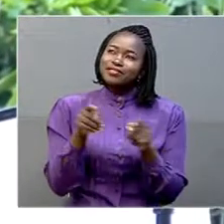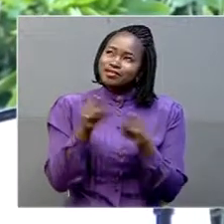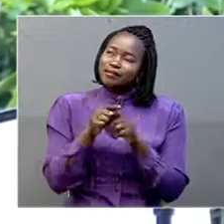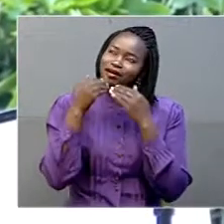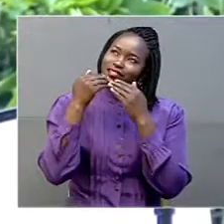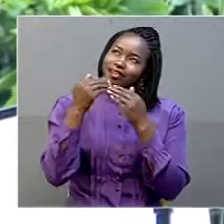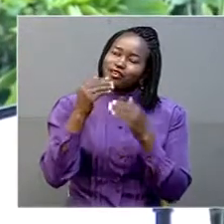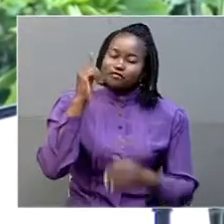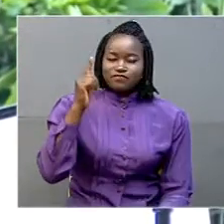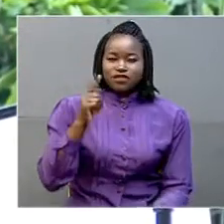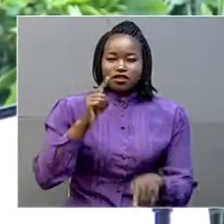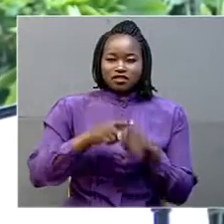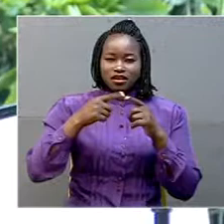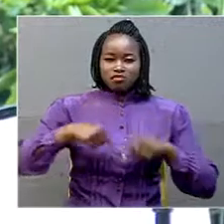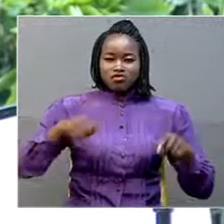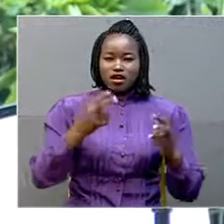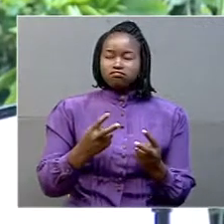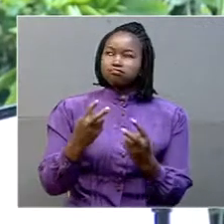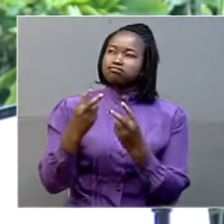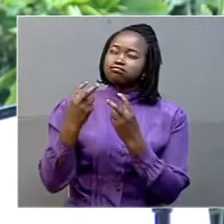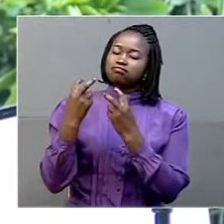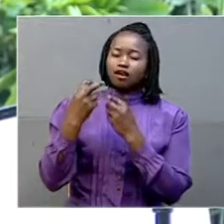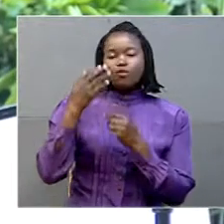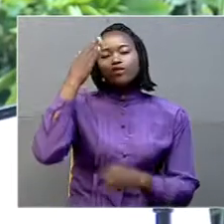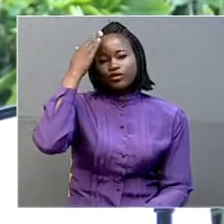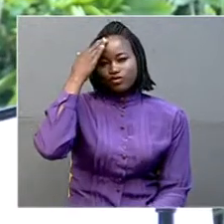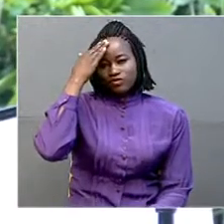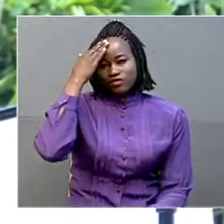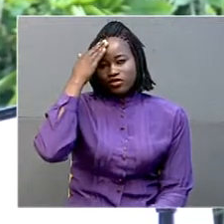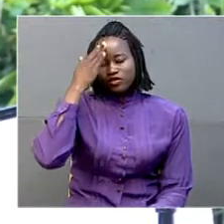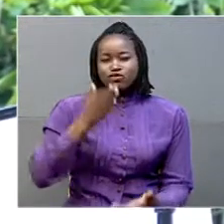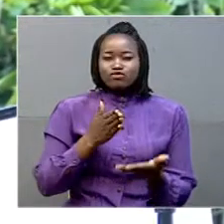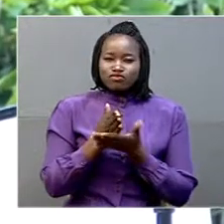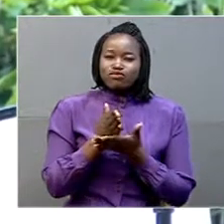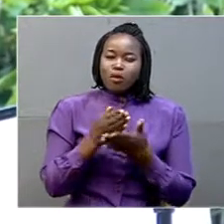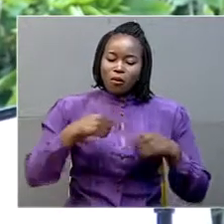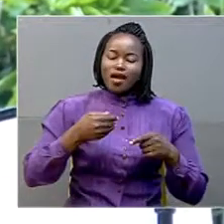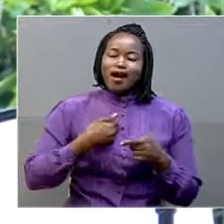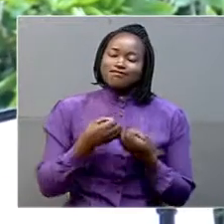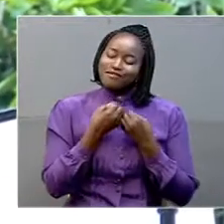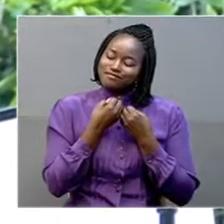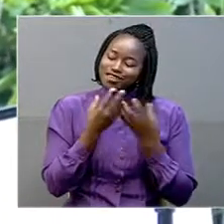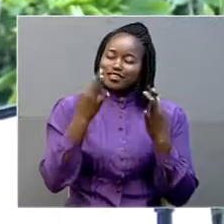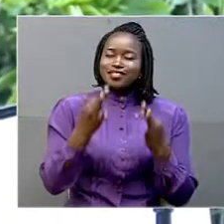As we look back, we know that we have so much to be thankful for.